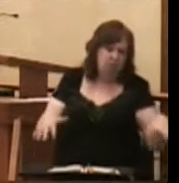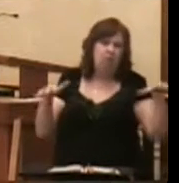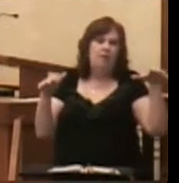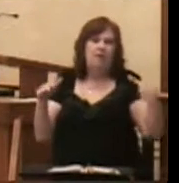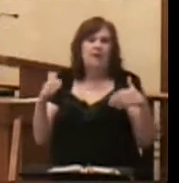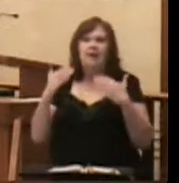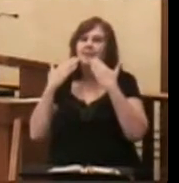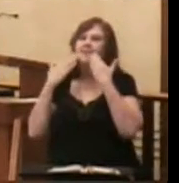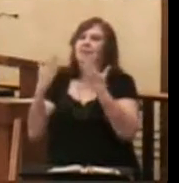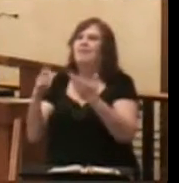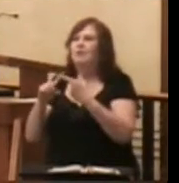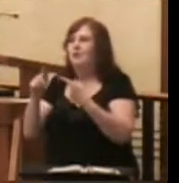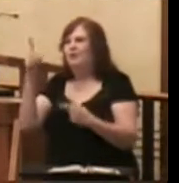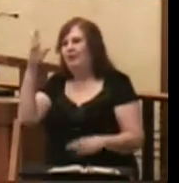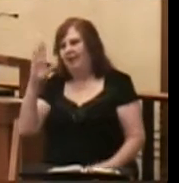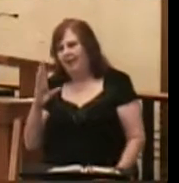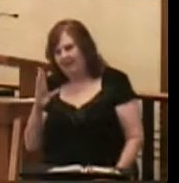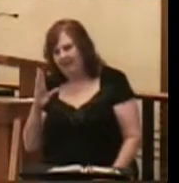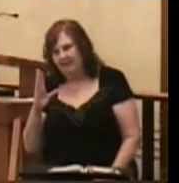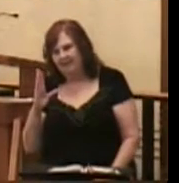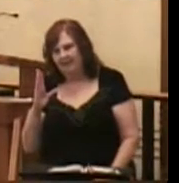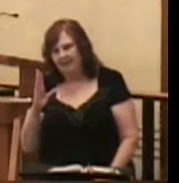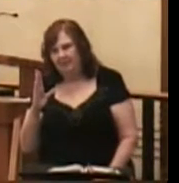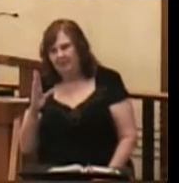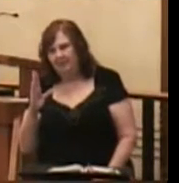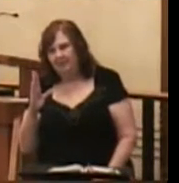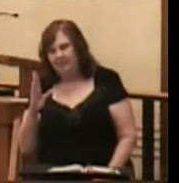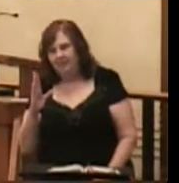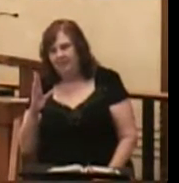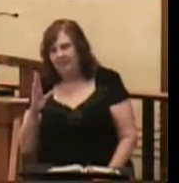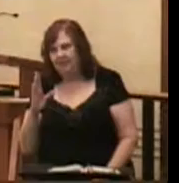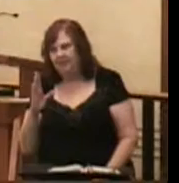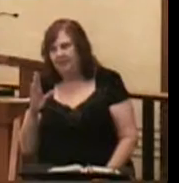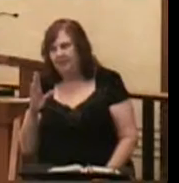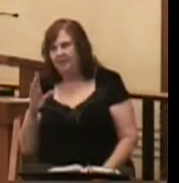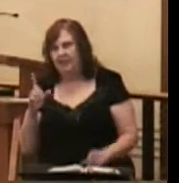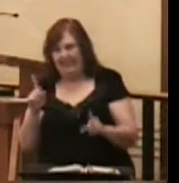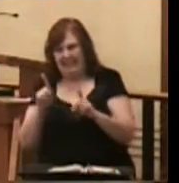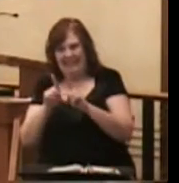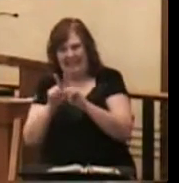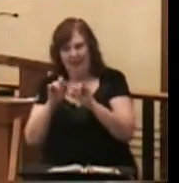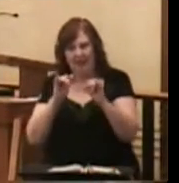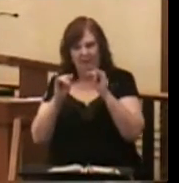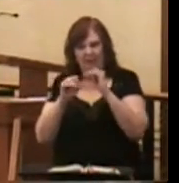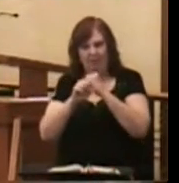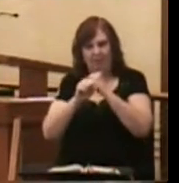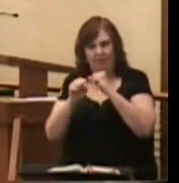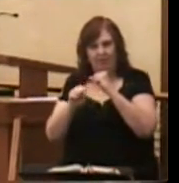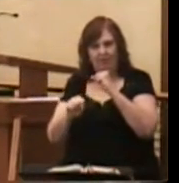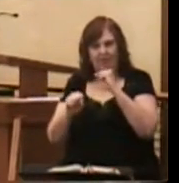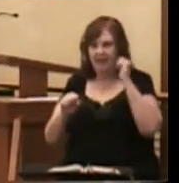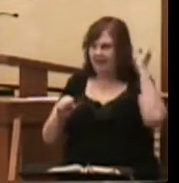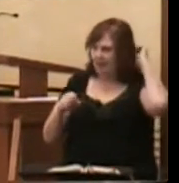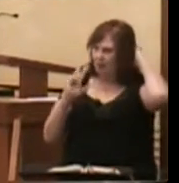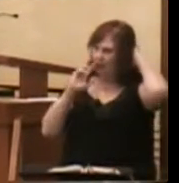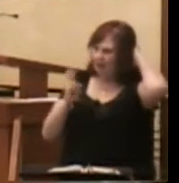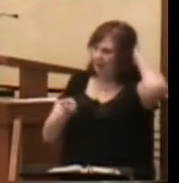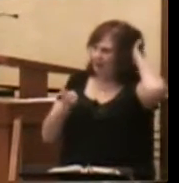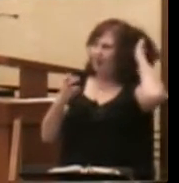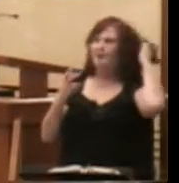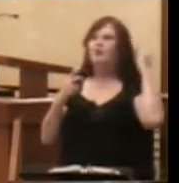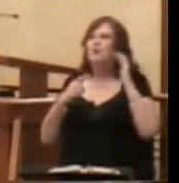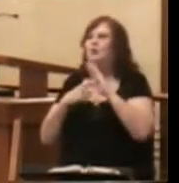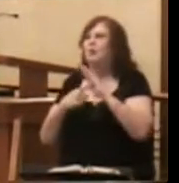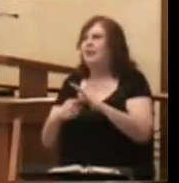to God. In a longer version of this same interview, but of such quality, it would have been harder to